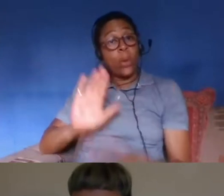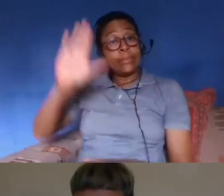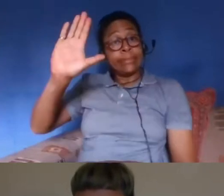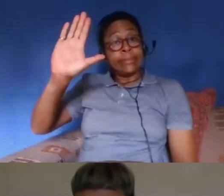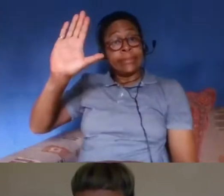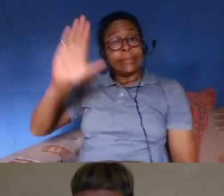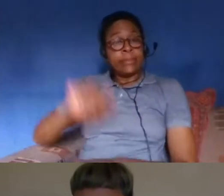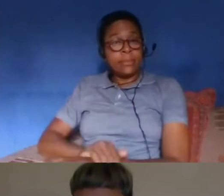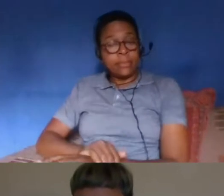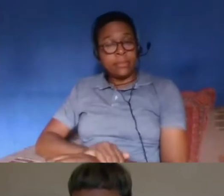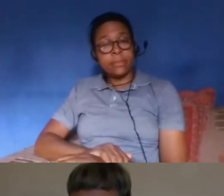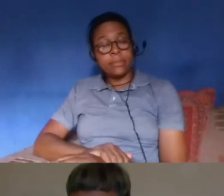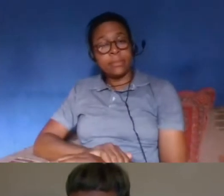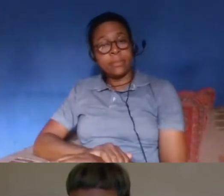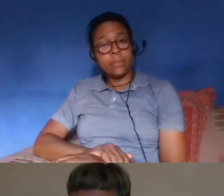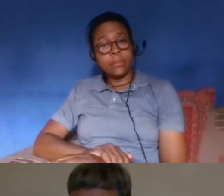see if we can find you